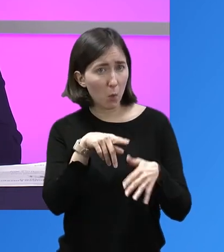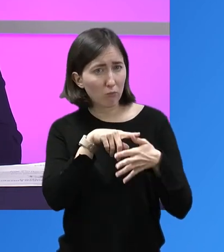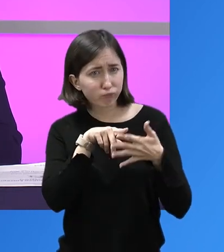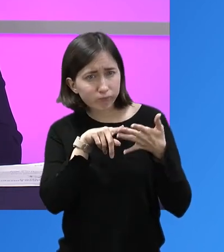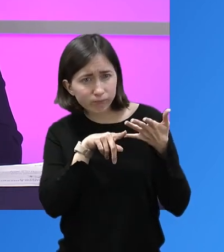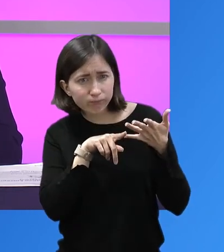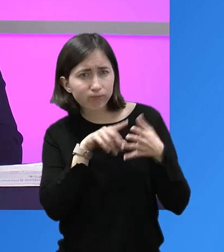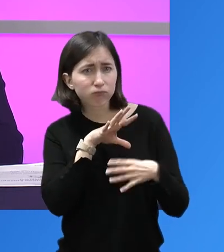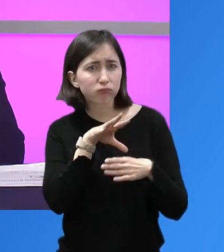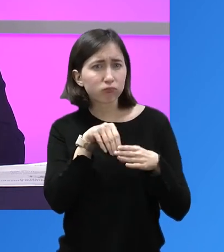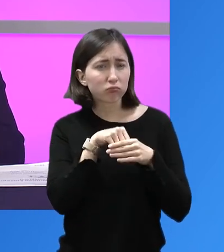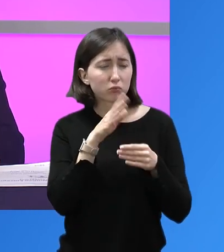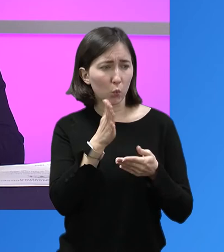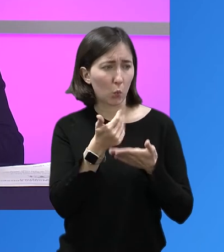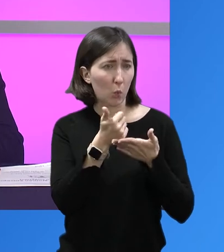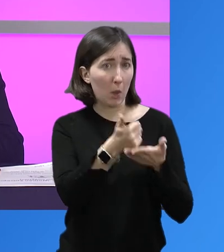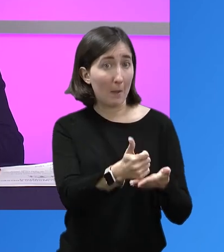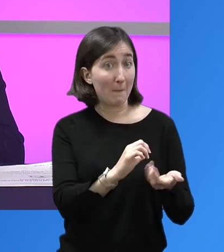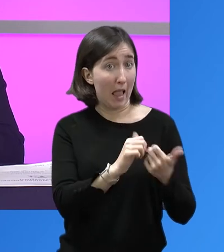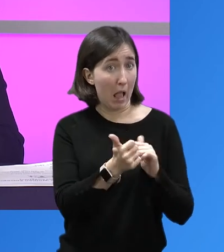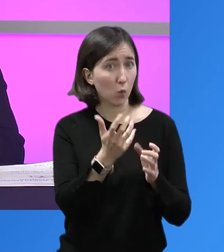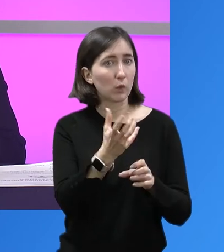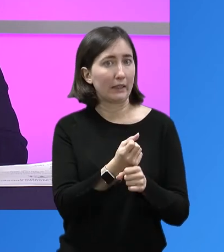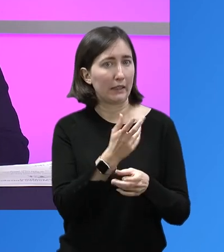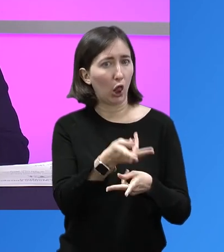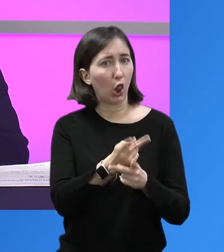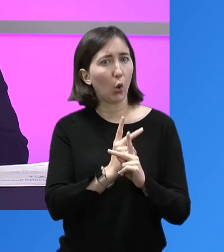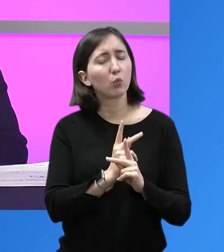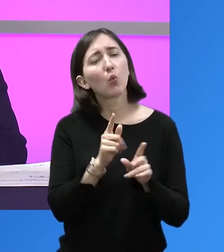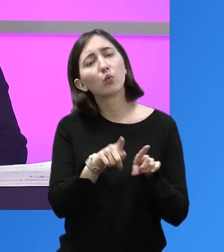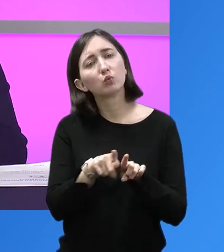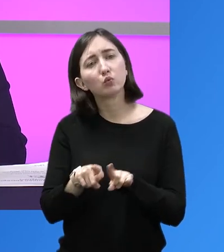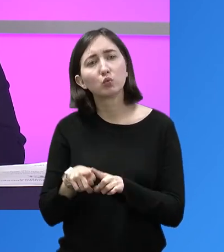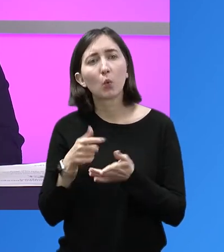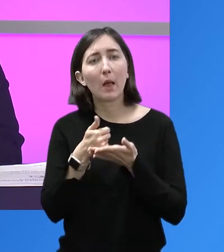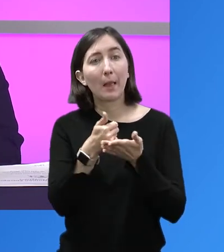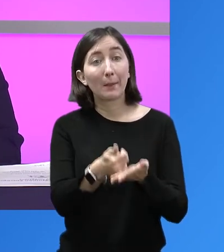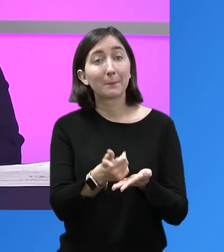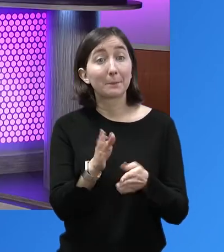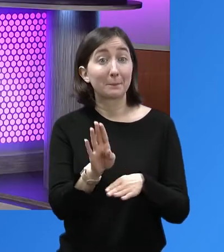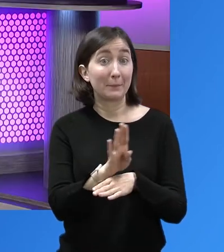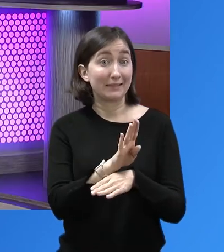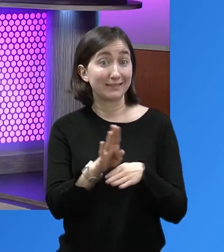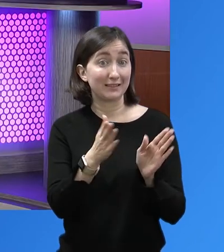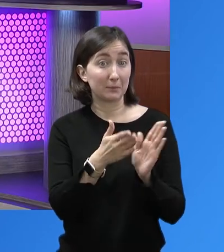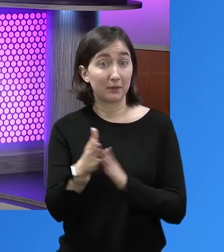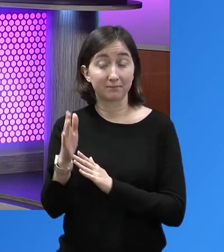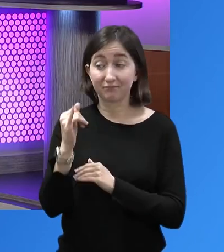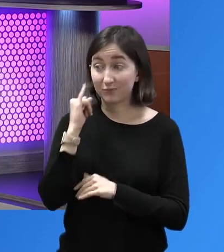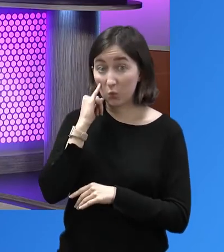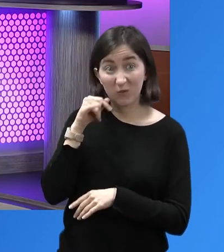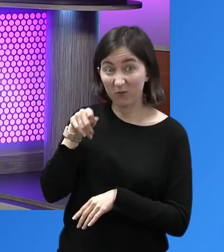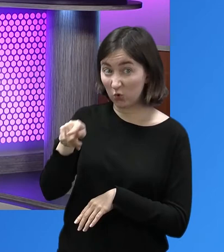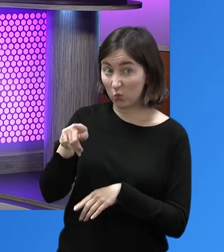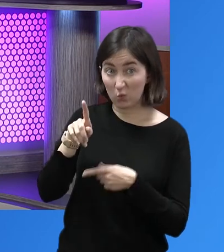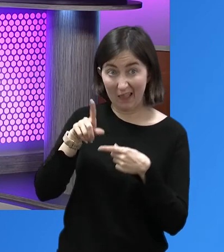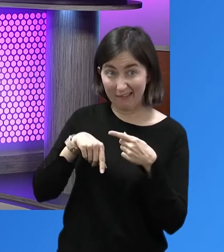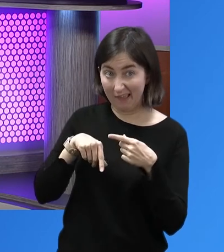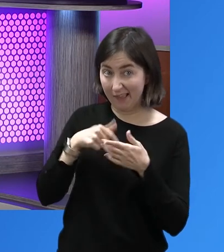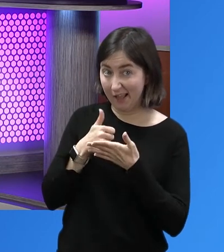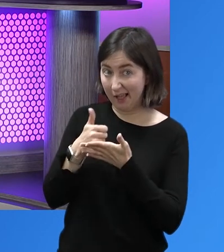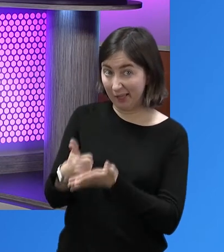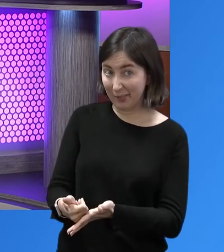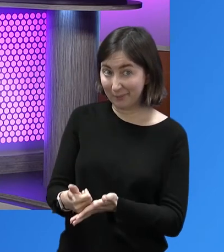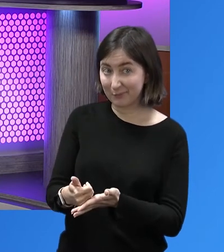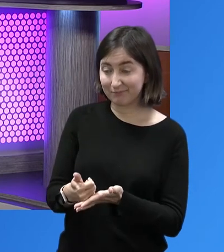idea as to whether it's possible for a loan. We can help you with a business plan too. Alright. So if you can't help them directly because